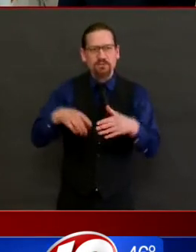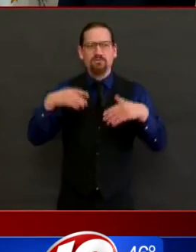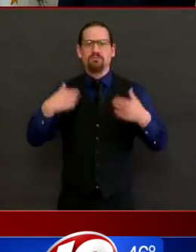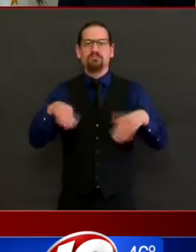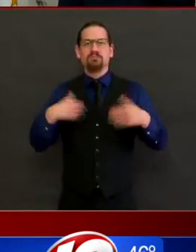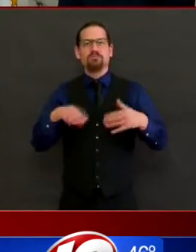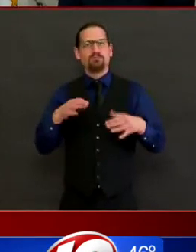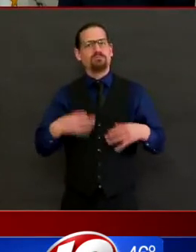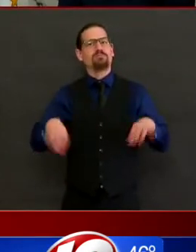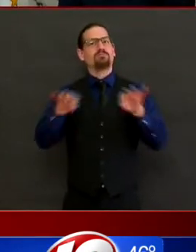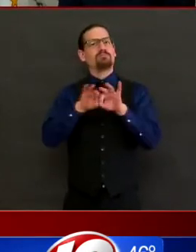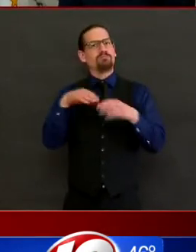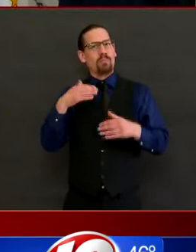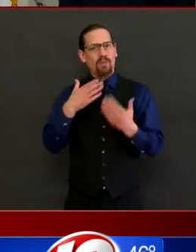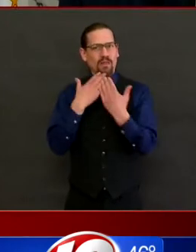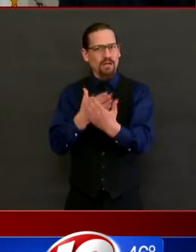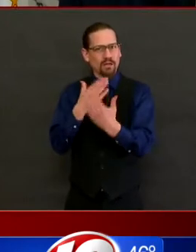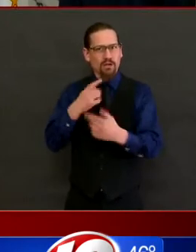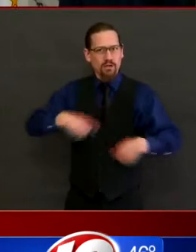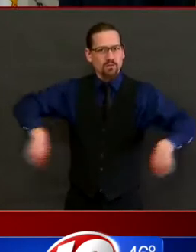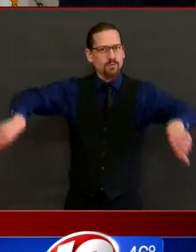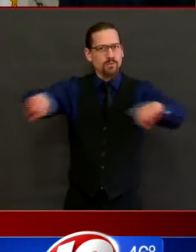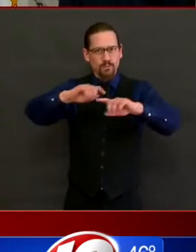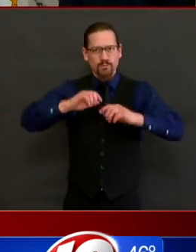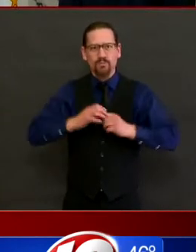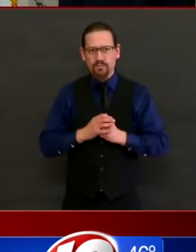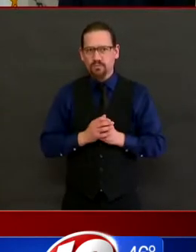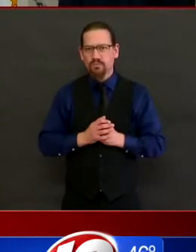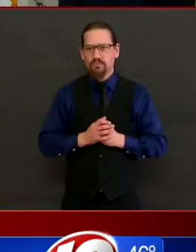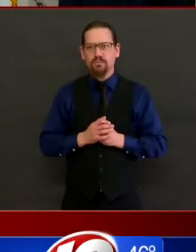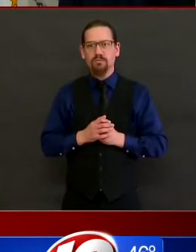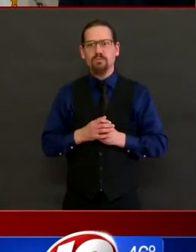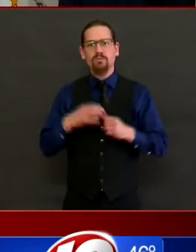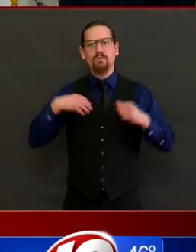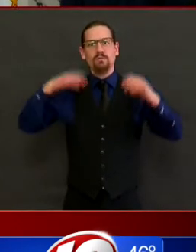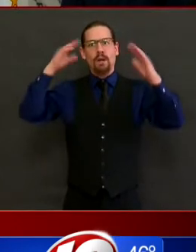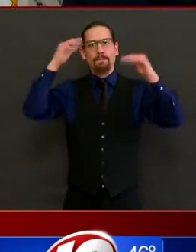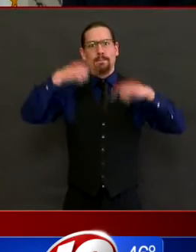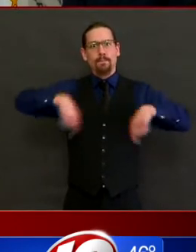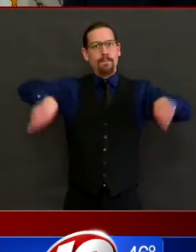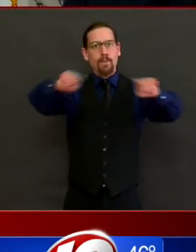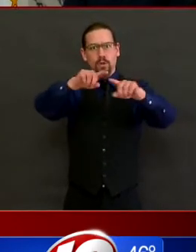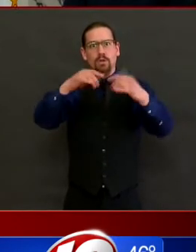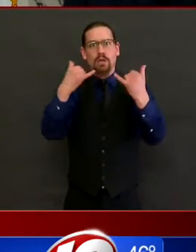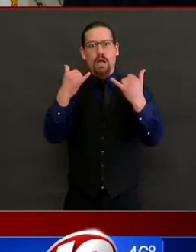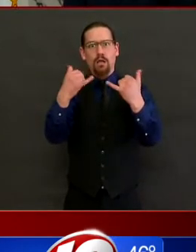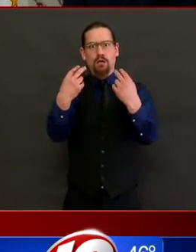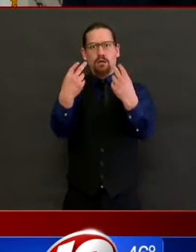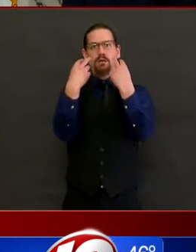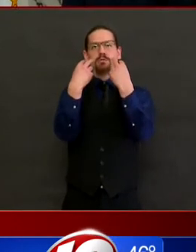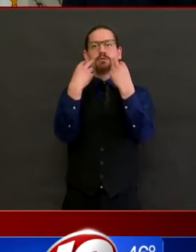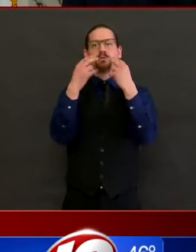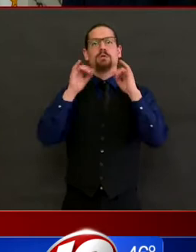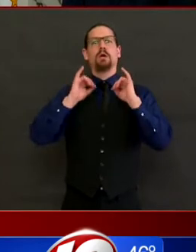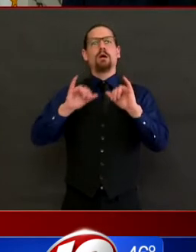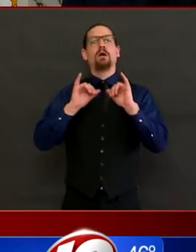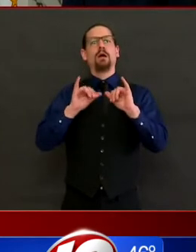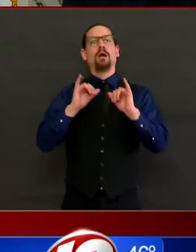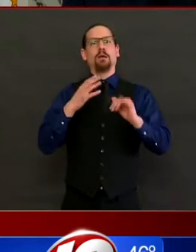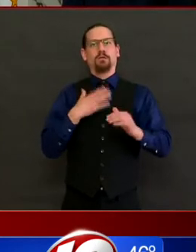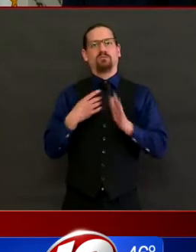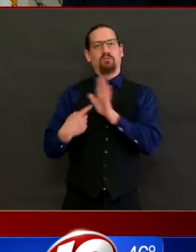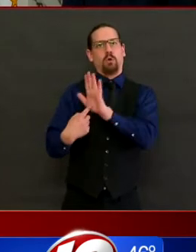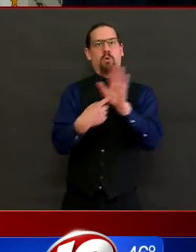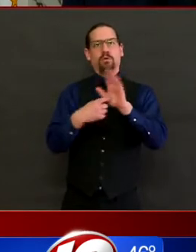message to encourage, to be motivated, to continue to follow the stay-at-home orders because it is making a